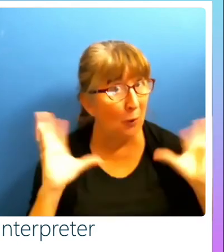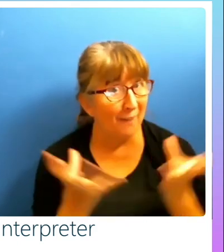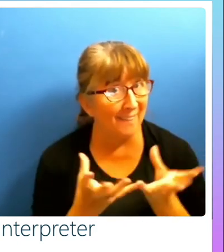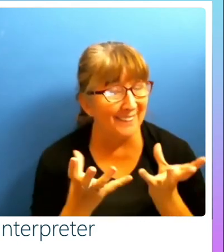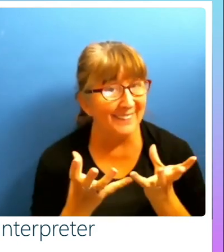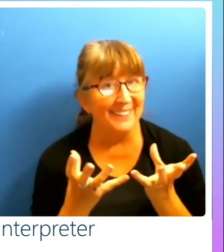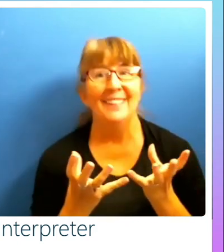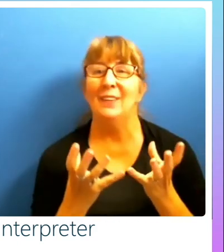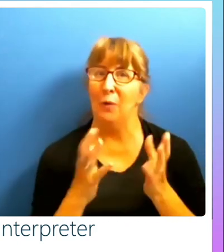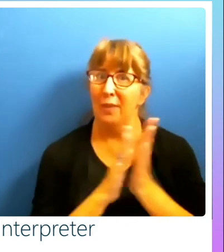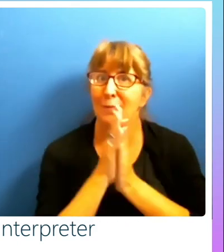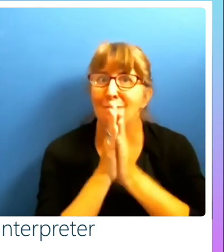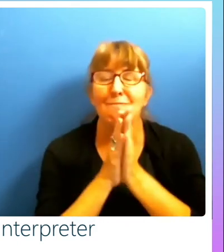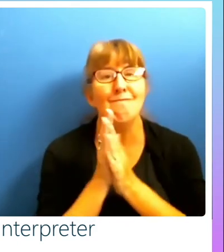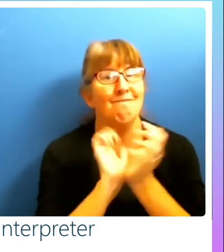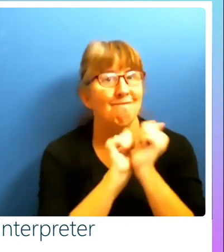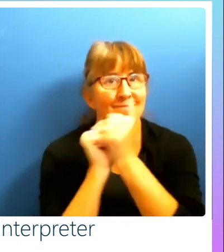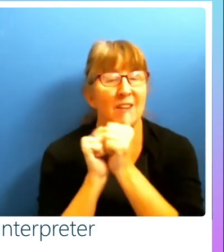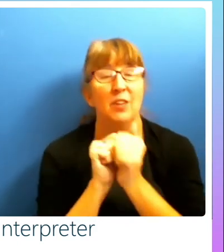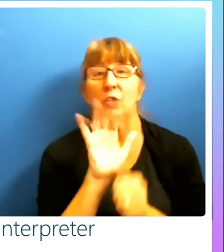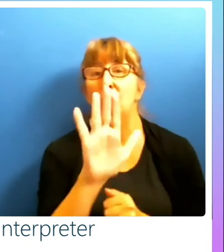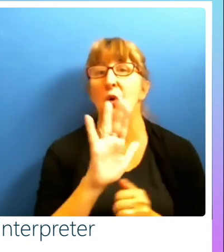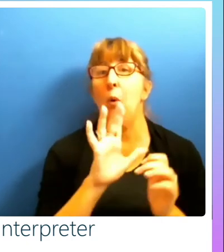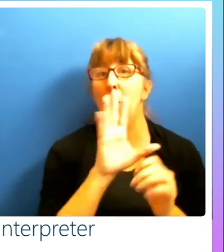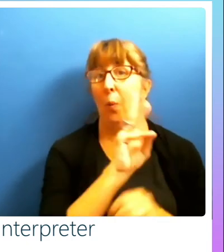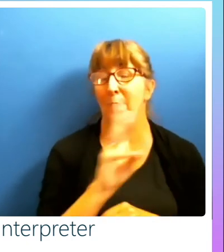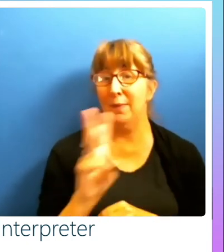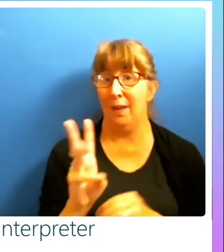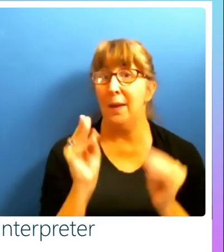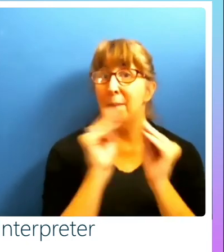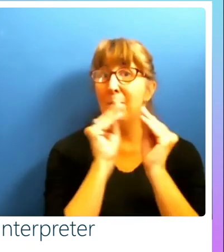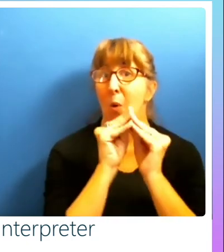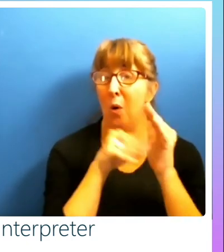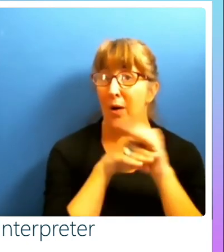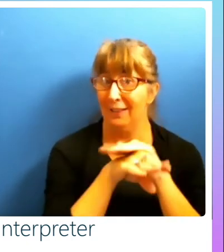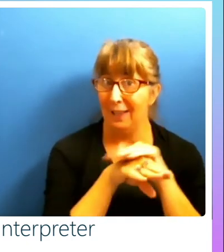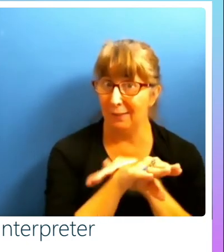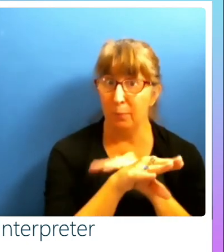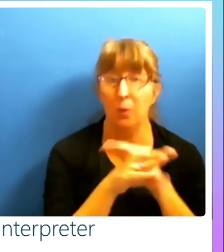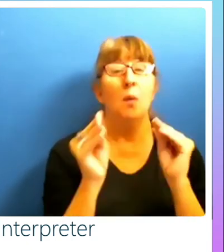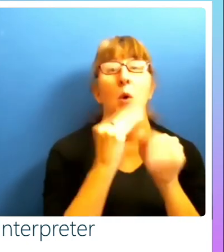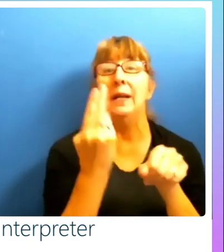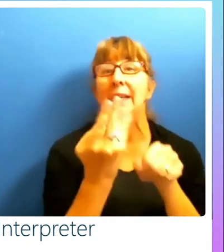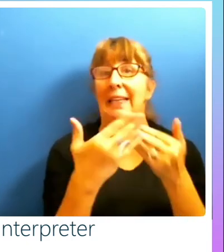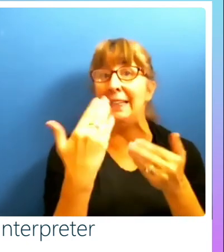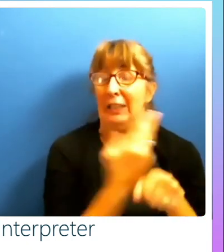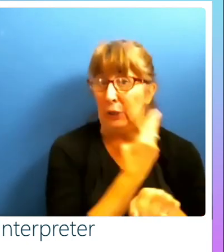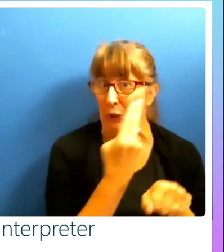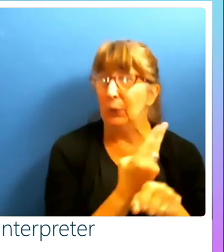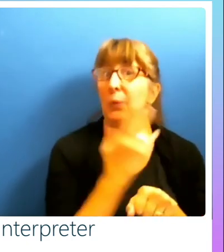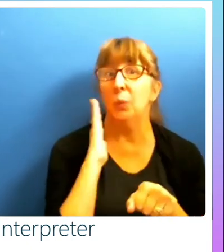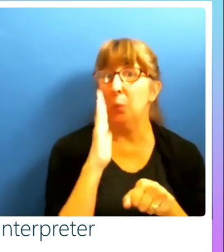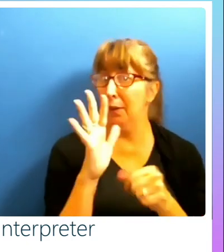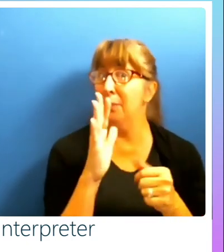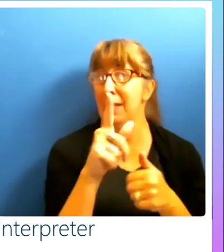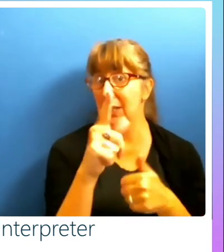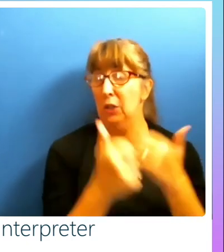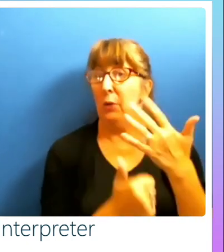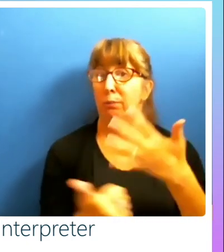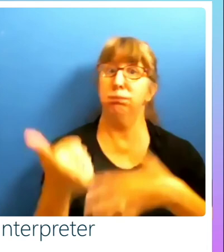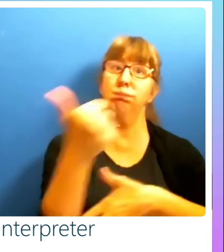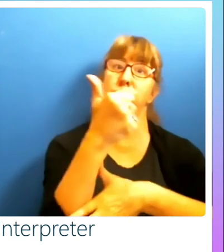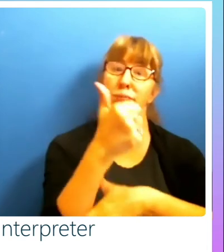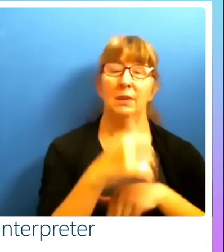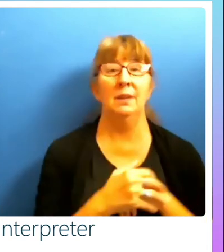advantage. So the usability of your website, including accessibility, becomes something that can set you apart. So I'll say there's no, there's no